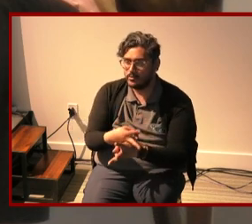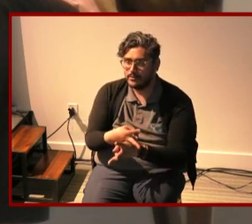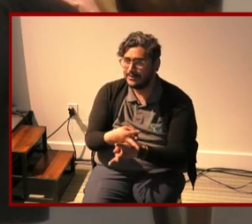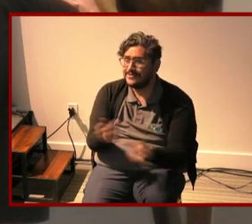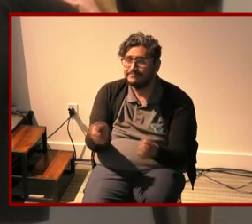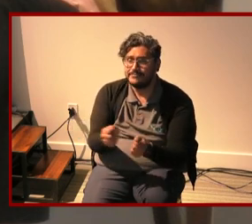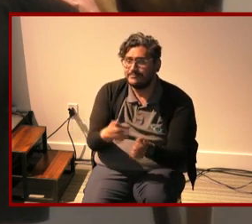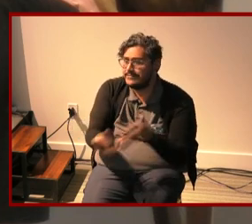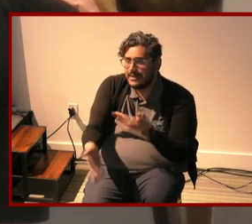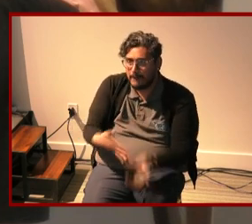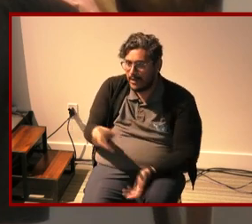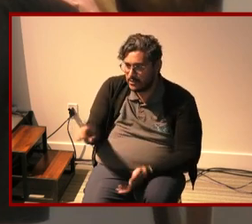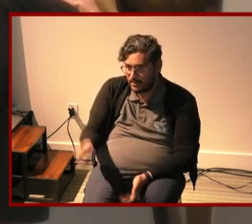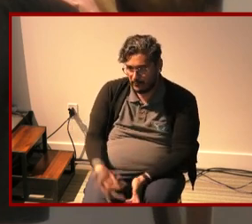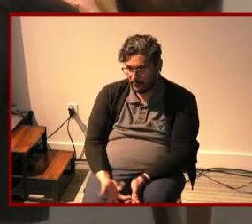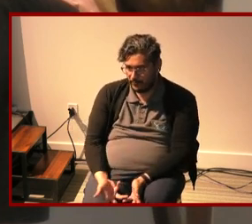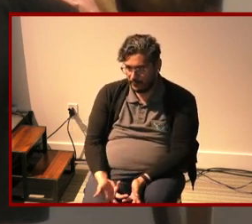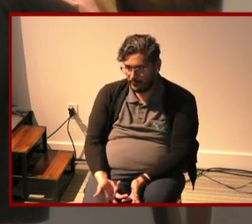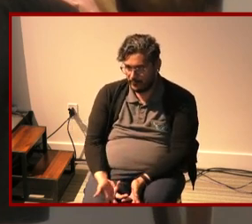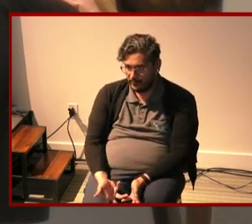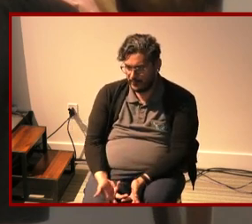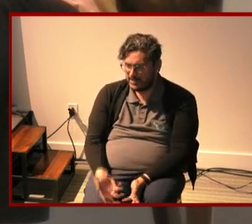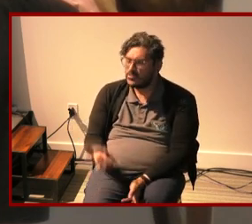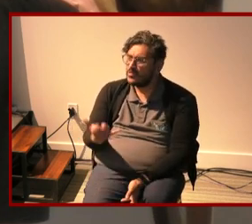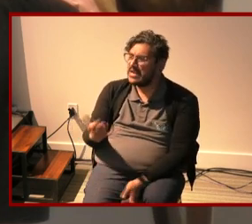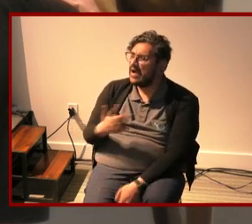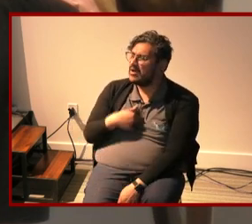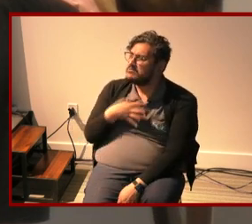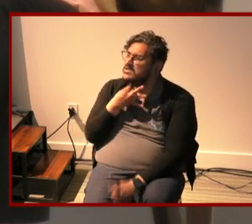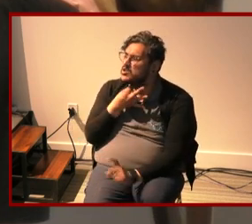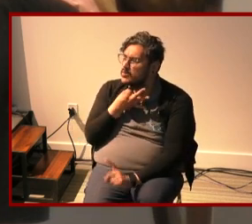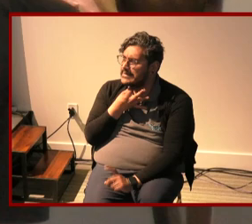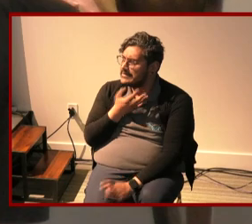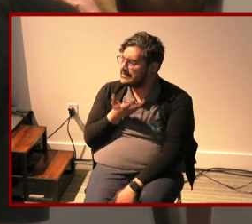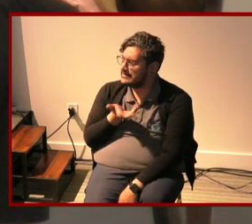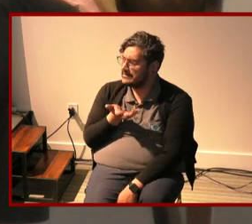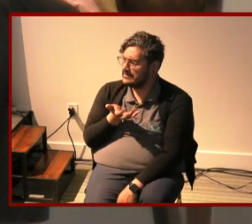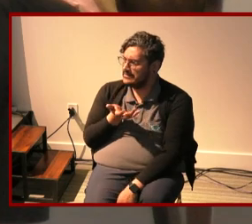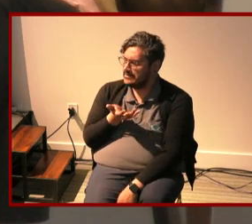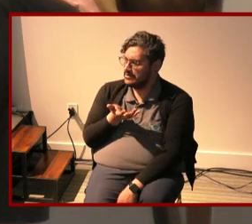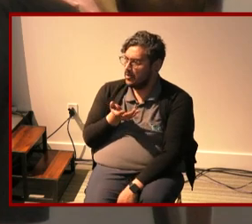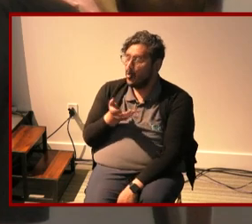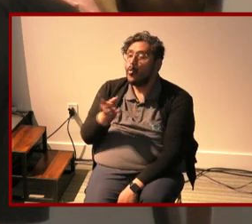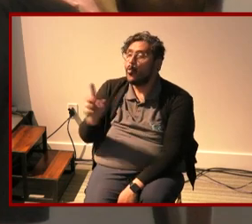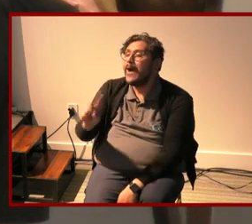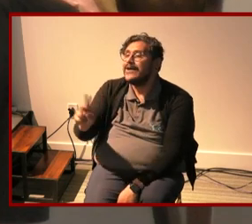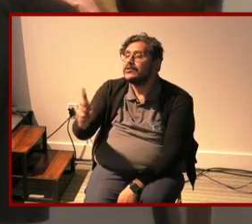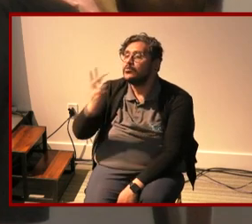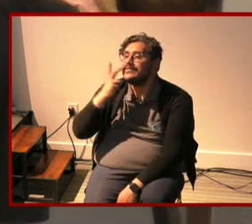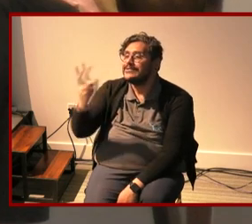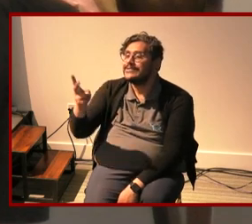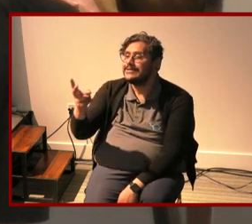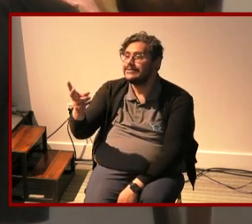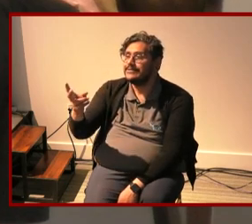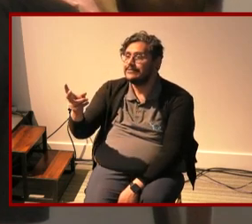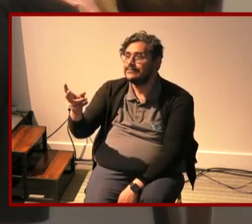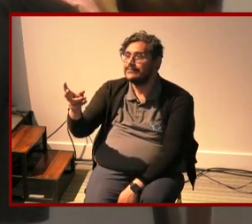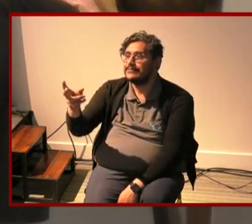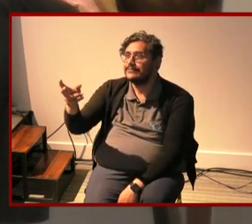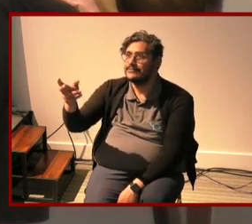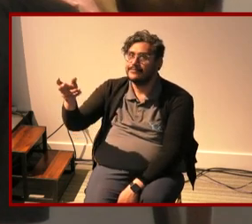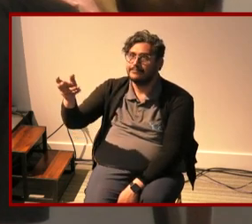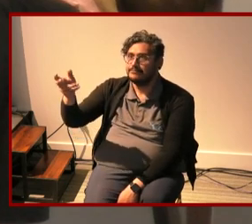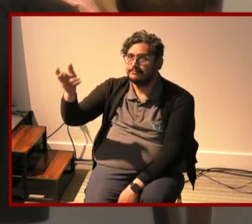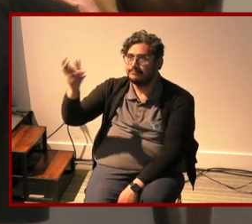disabled and i'm curious where we are seeing other other